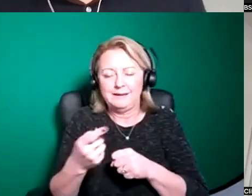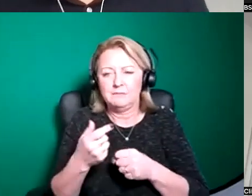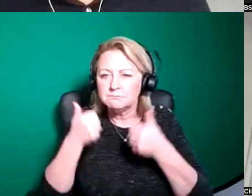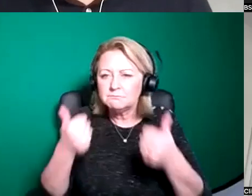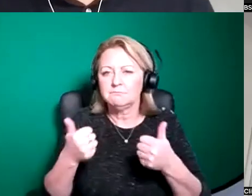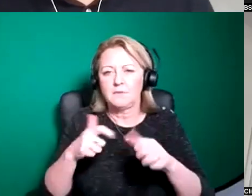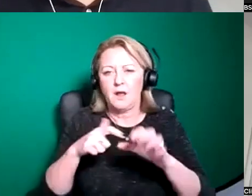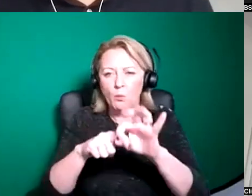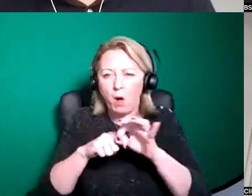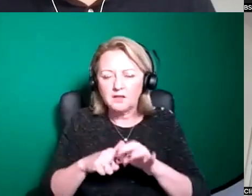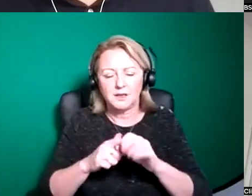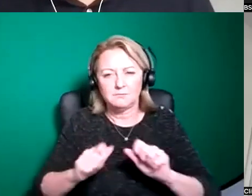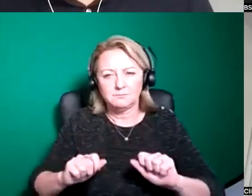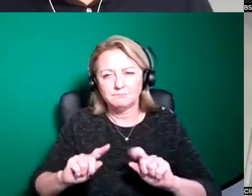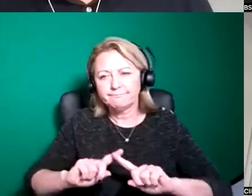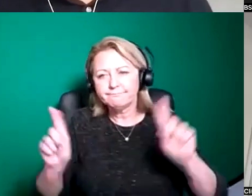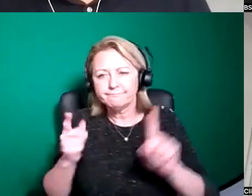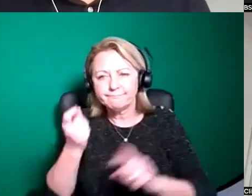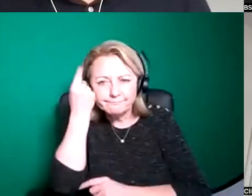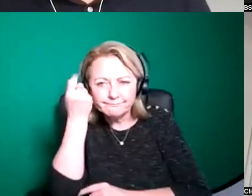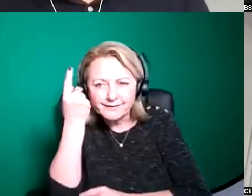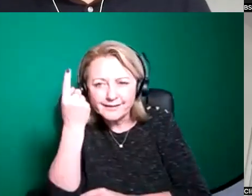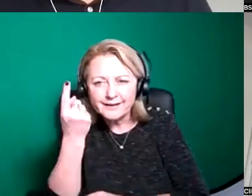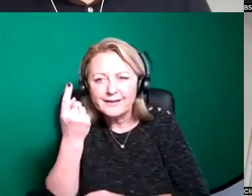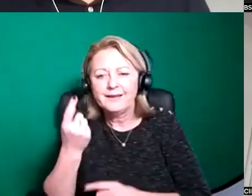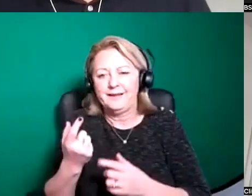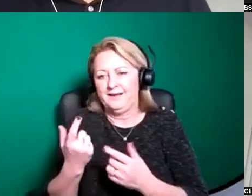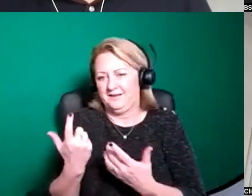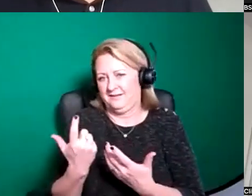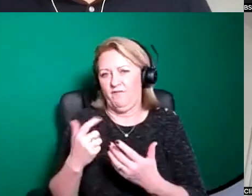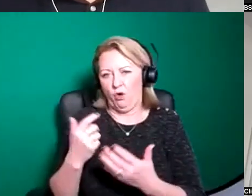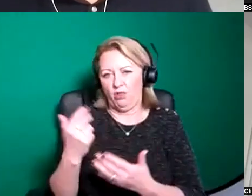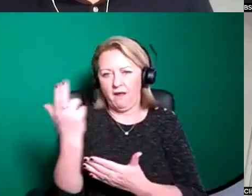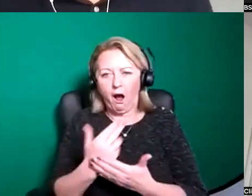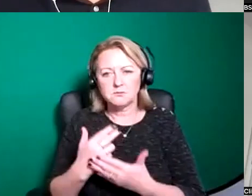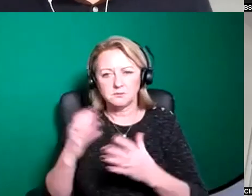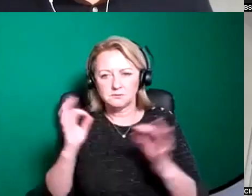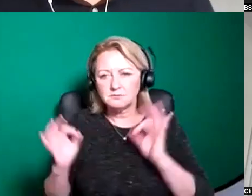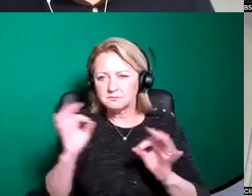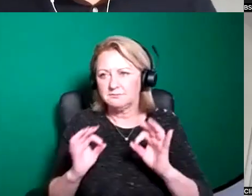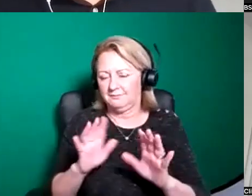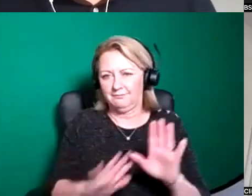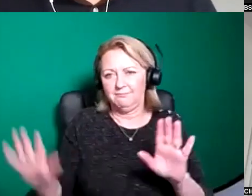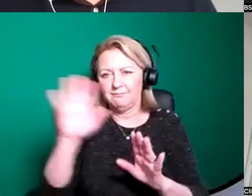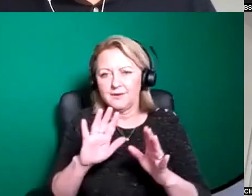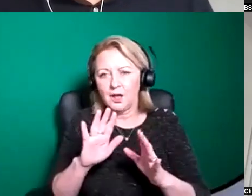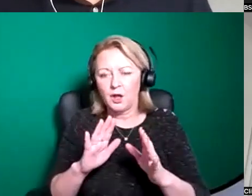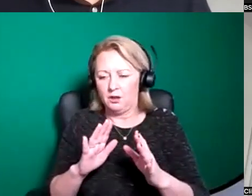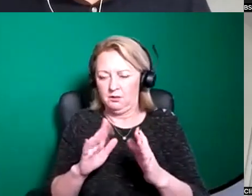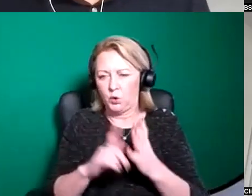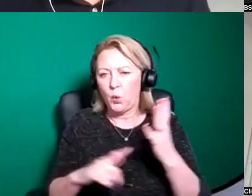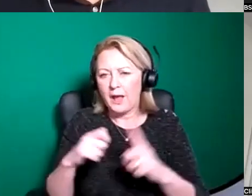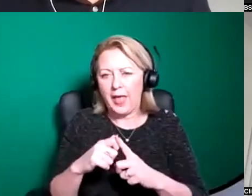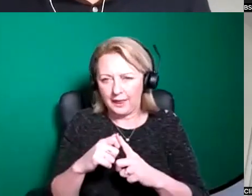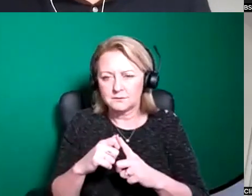and innovation for the kind of outdoor arts work that's getting produced in uk and a lot of the shows that we've supported over the years have gone